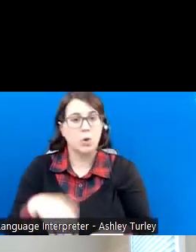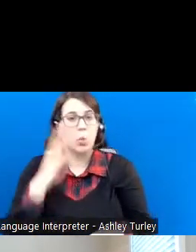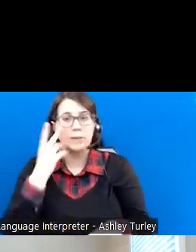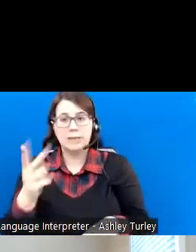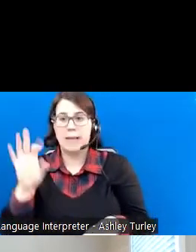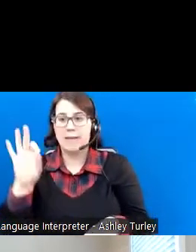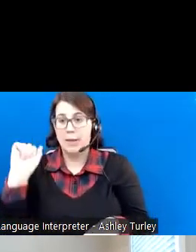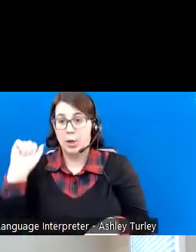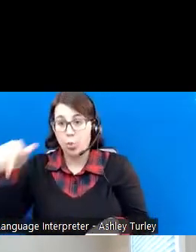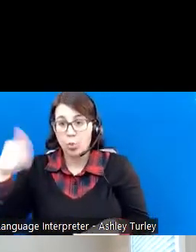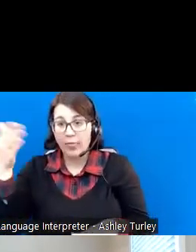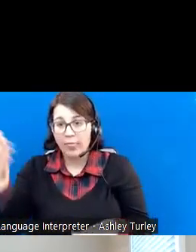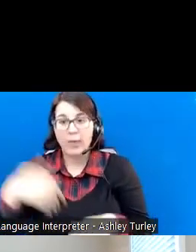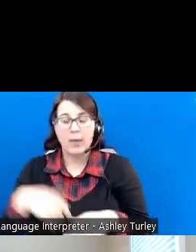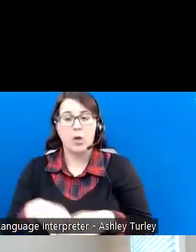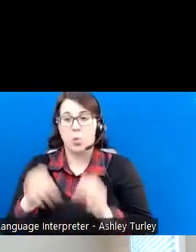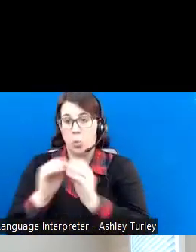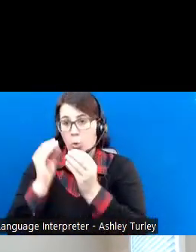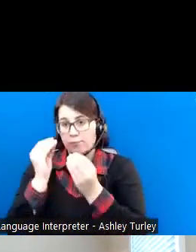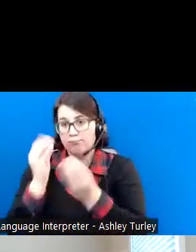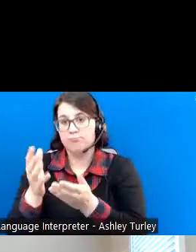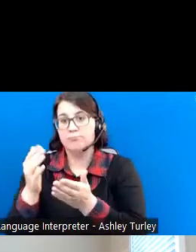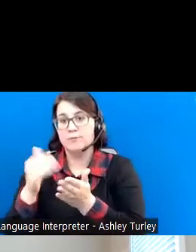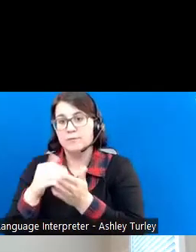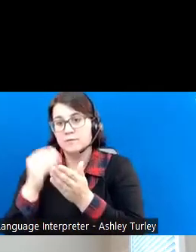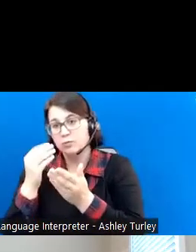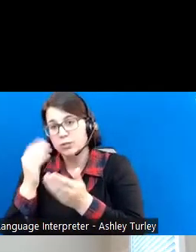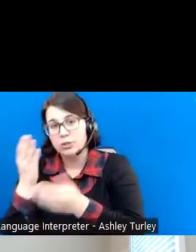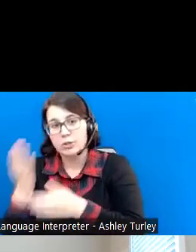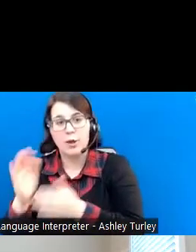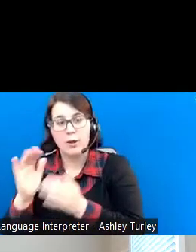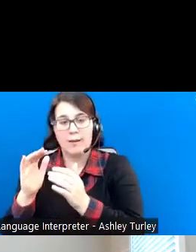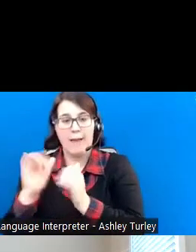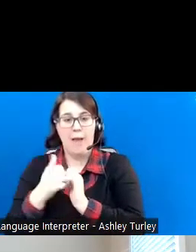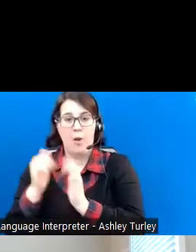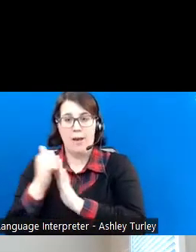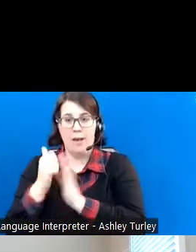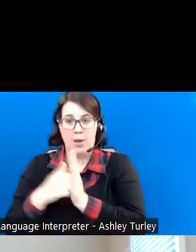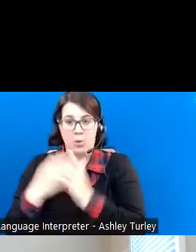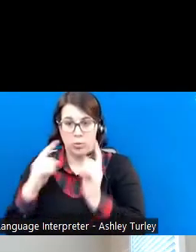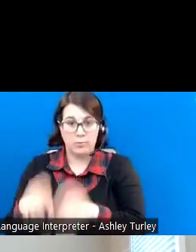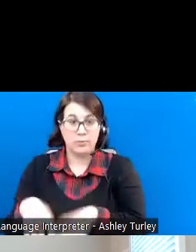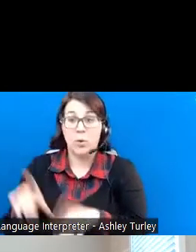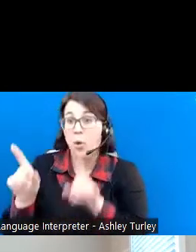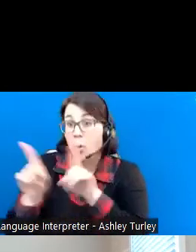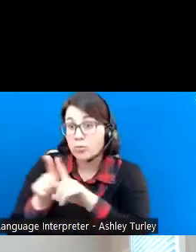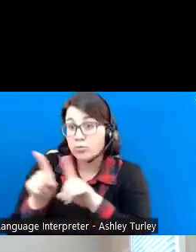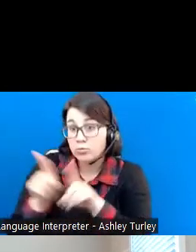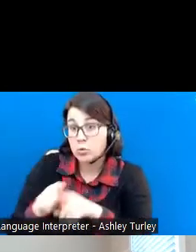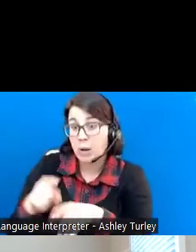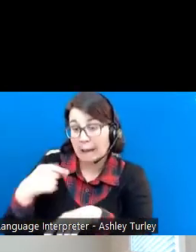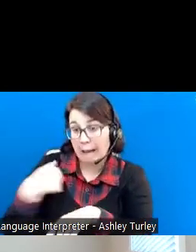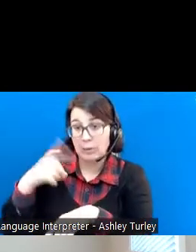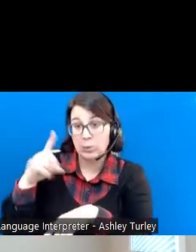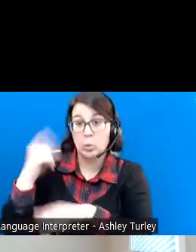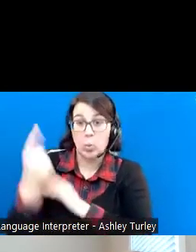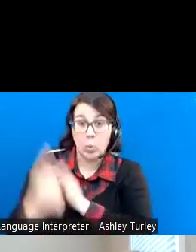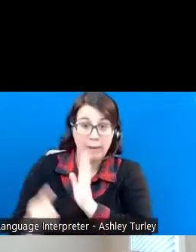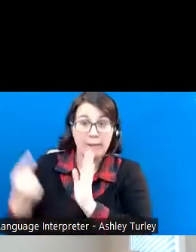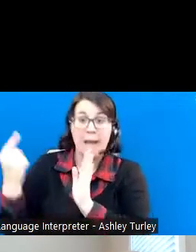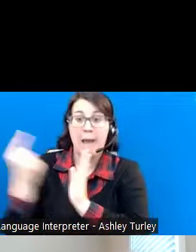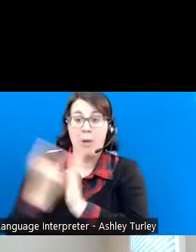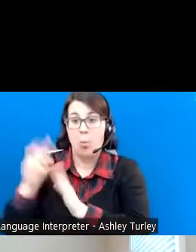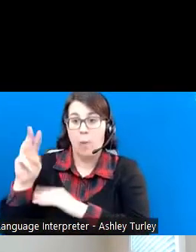information about eligibility benefits and how the accounts work. Additionally, I do one hour recurring